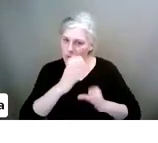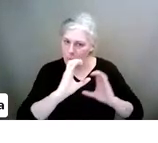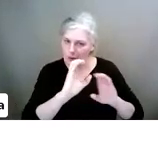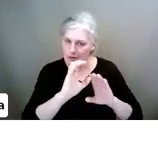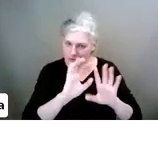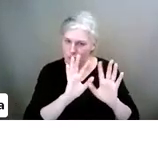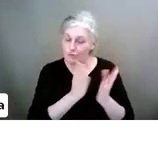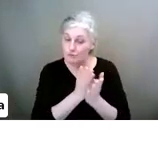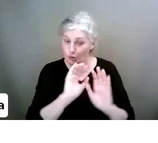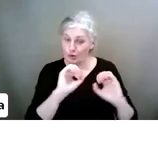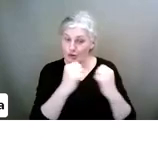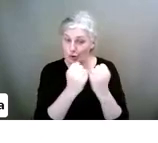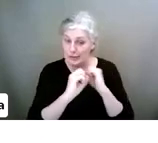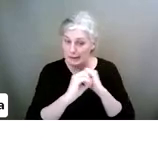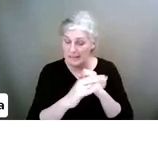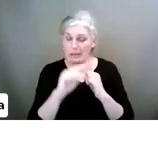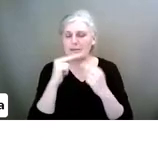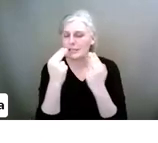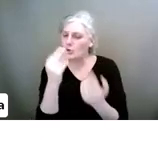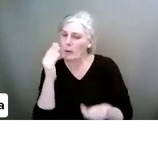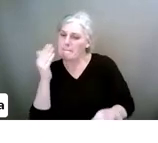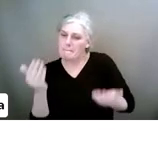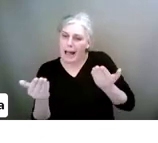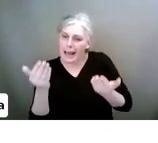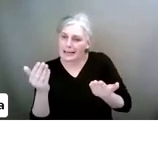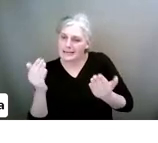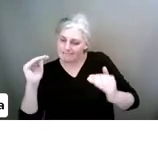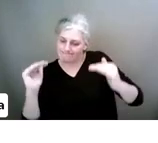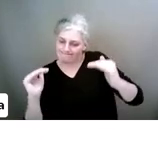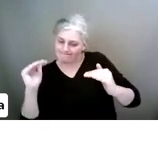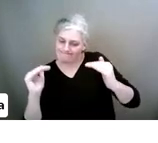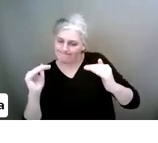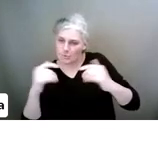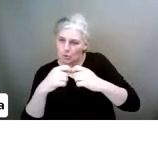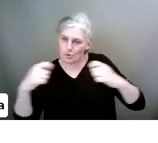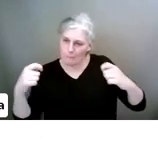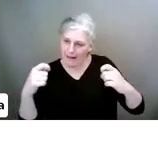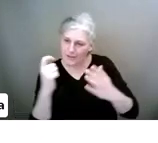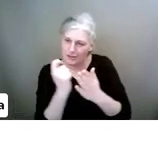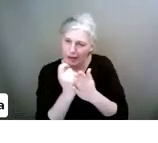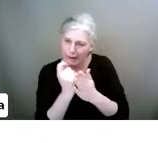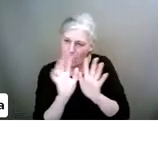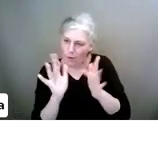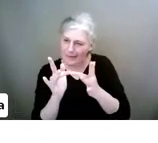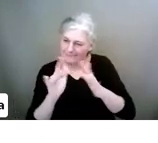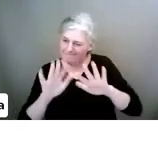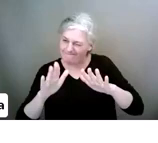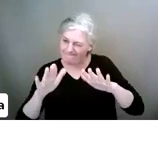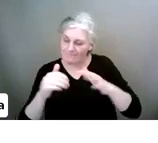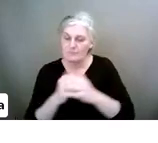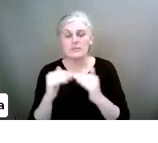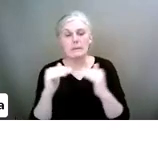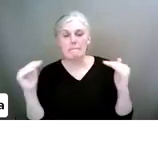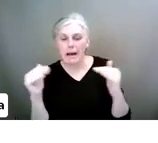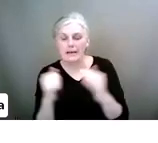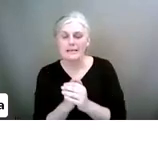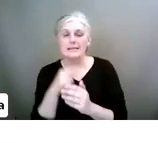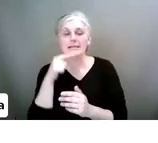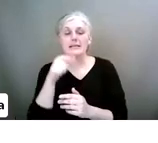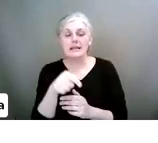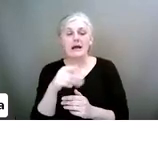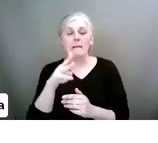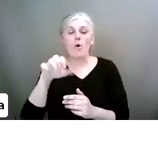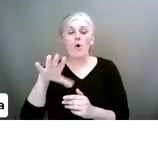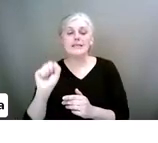but balancing that out with, you know, too much time online. And that is just two from a pulse survey for